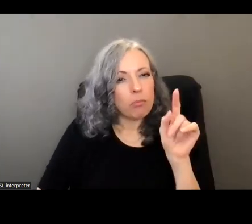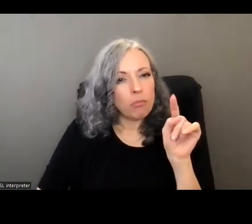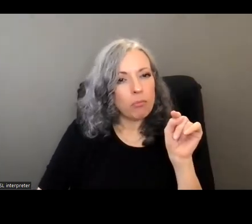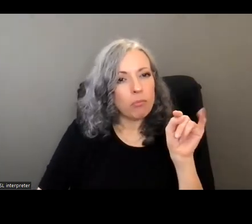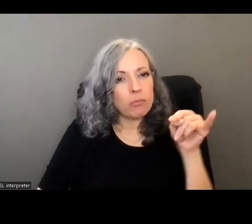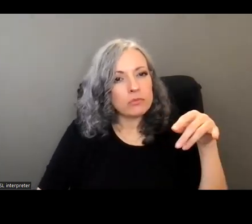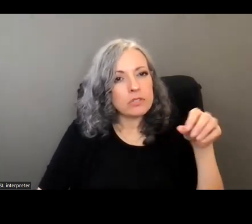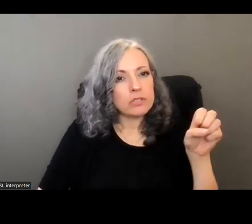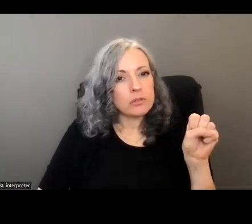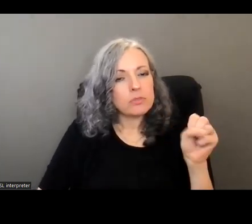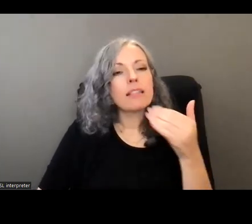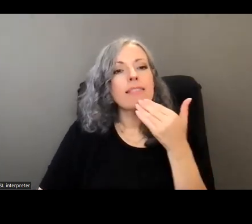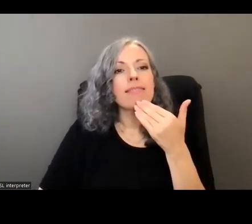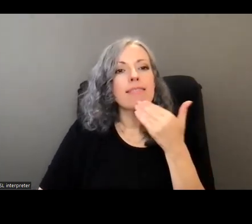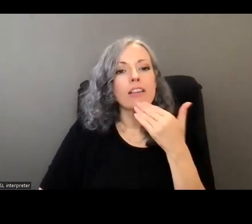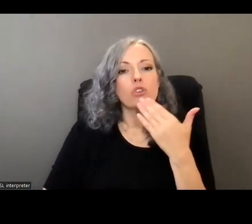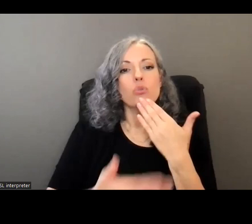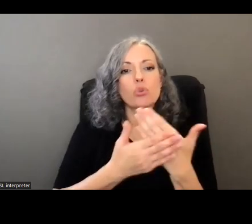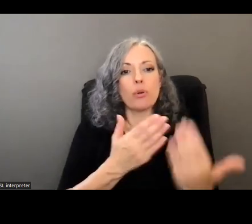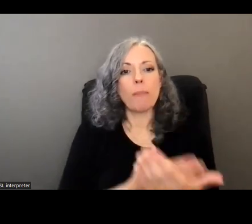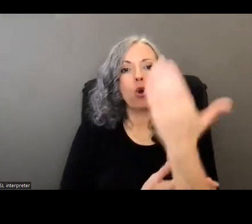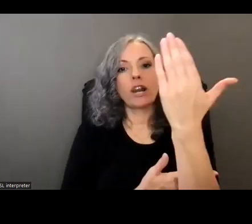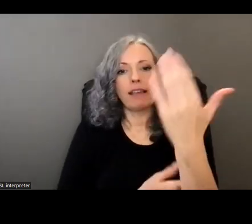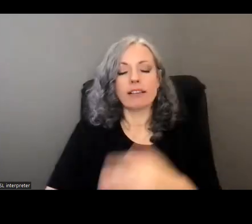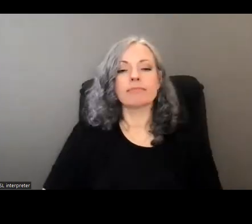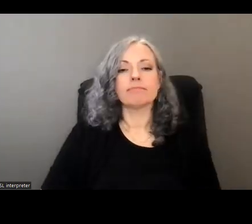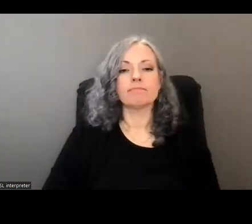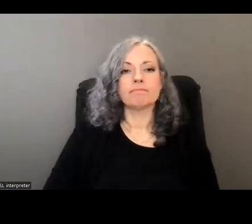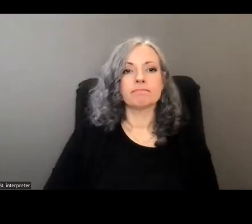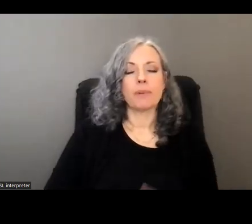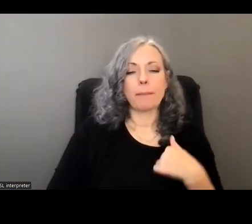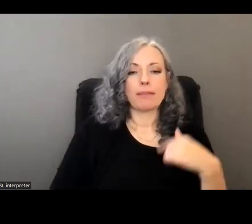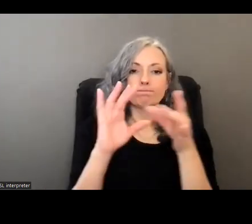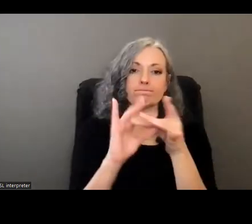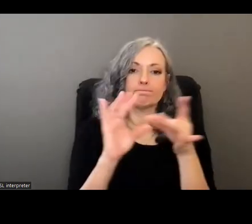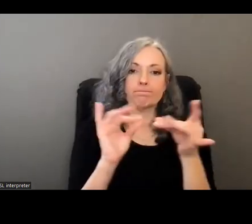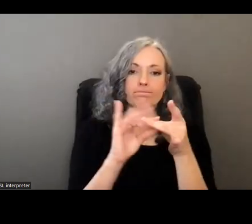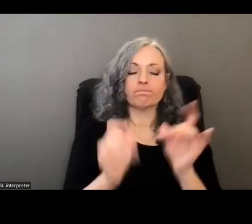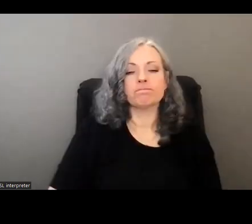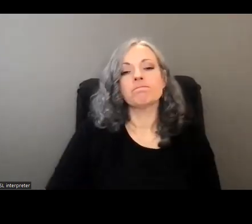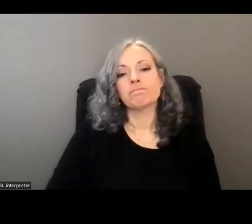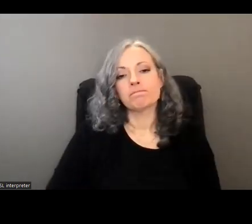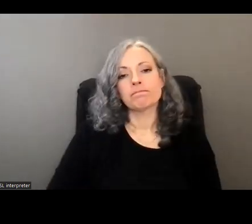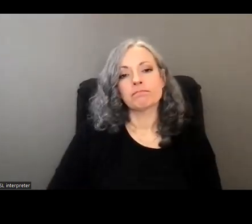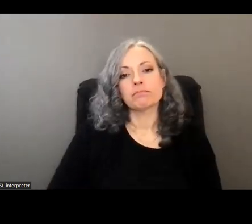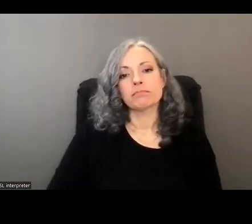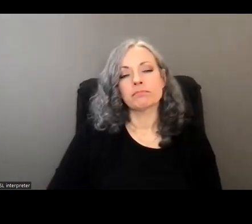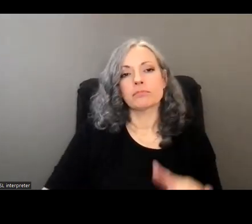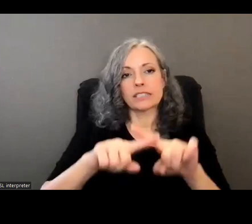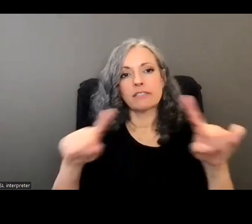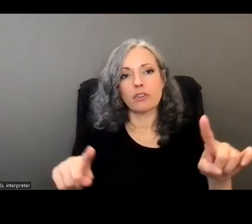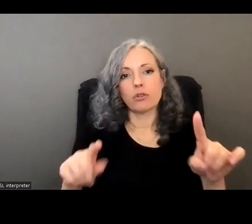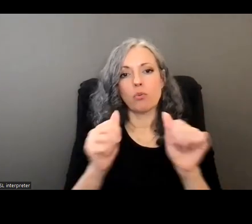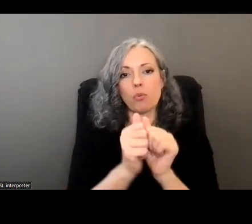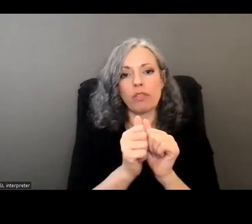morning just wanted to offer a commentary here on the differences between agencies on